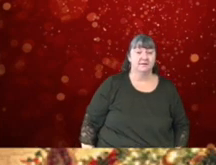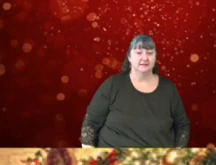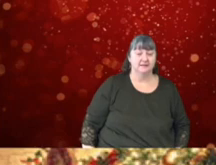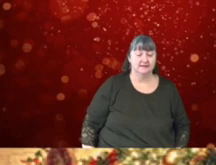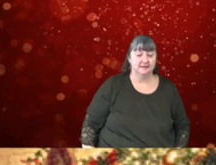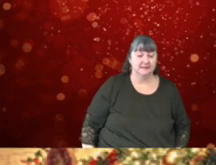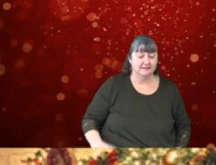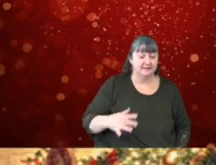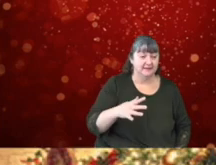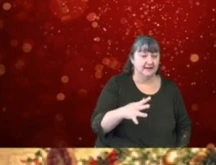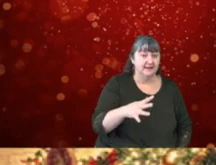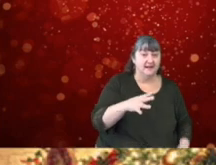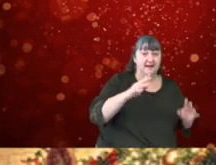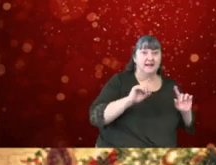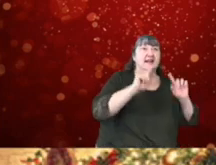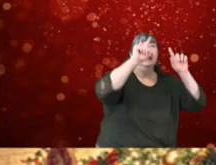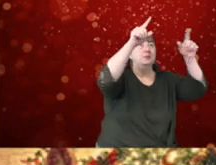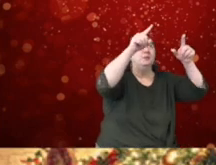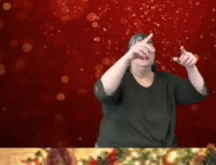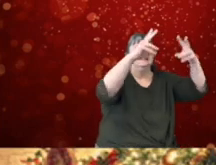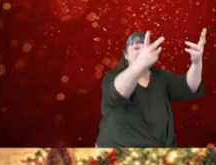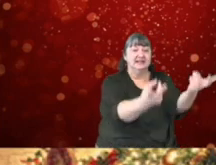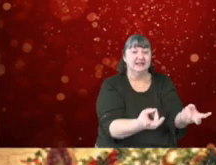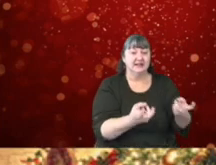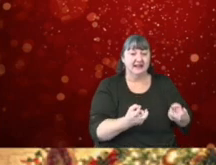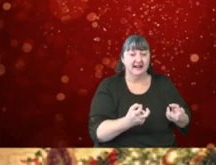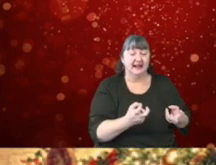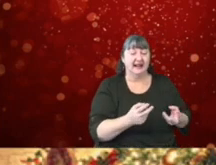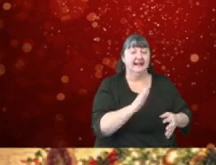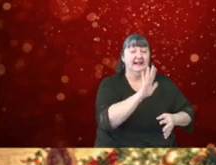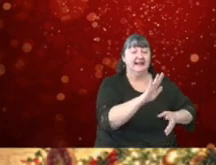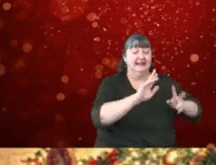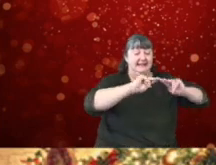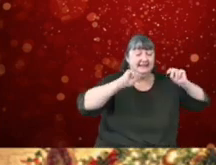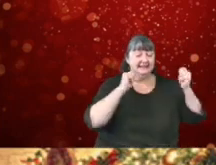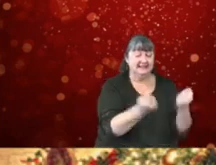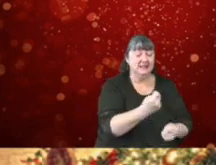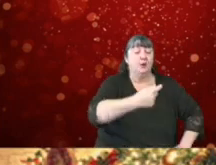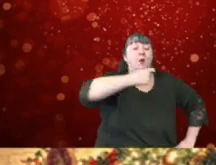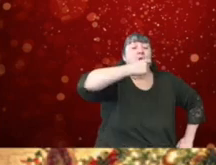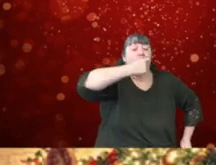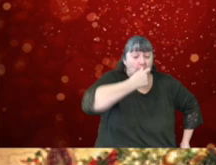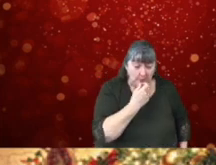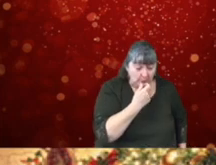He sprang to his sled, to his team, gave a whistle,